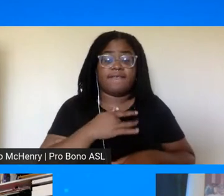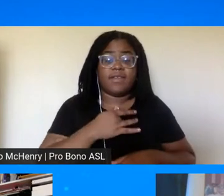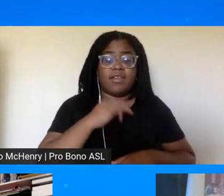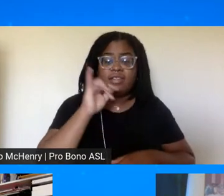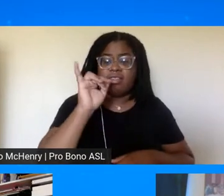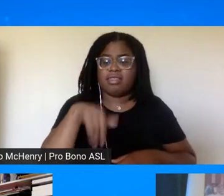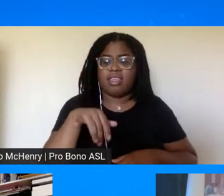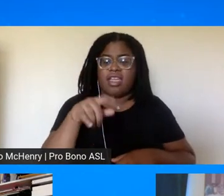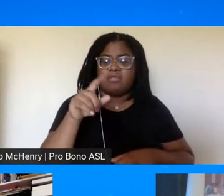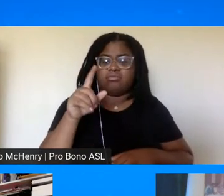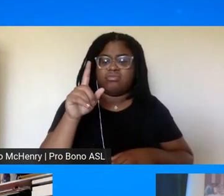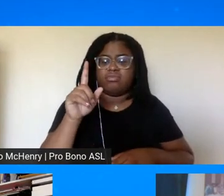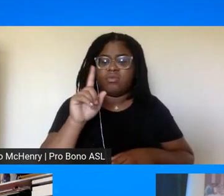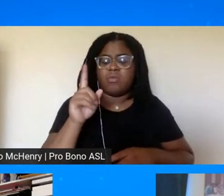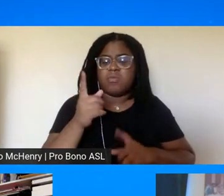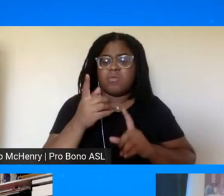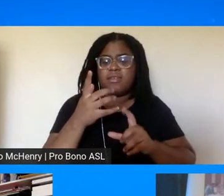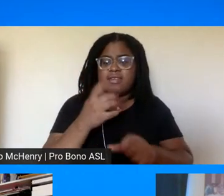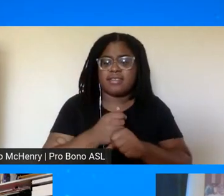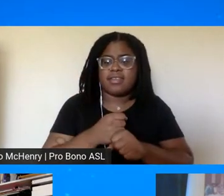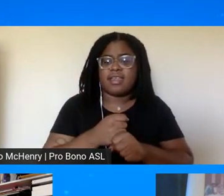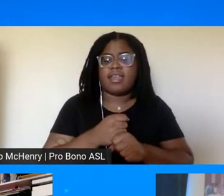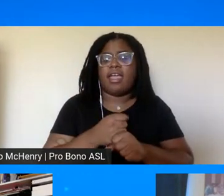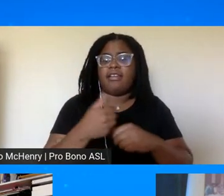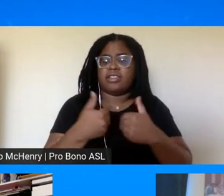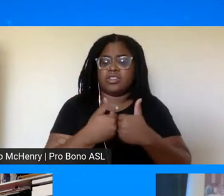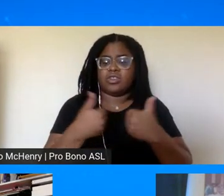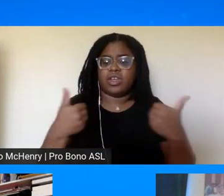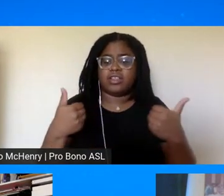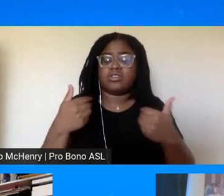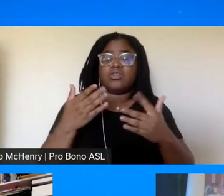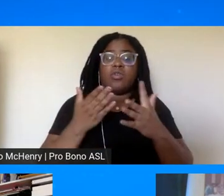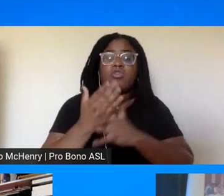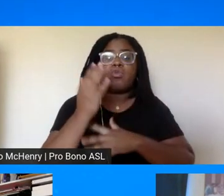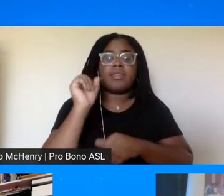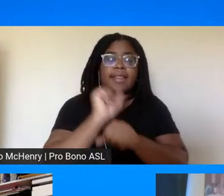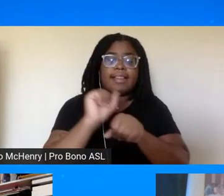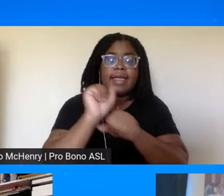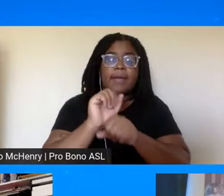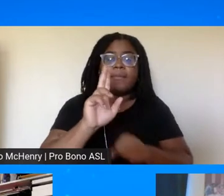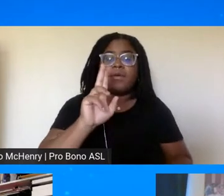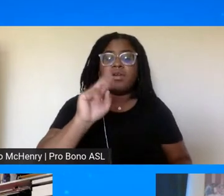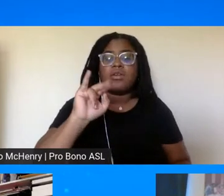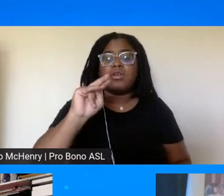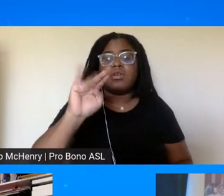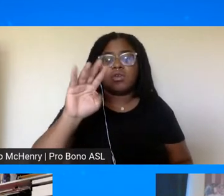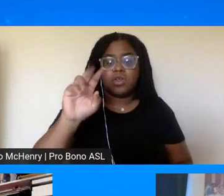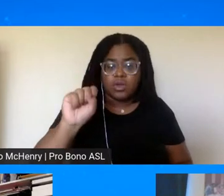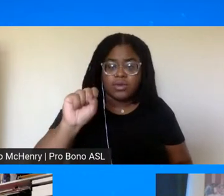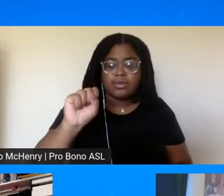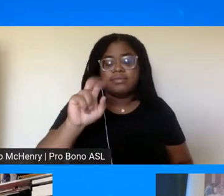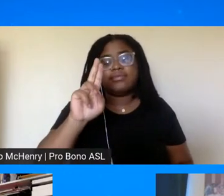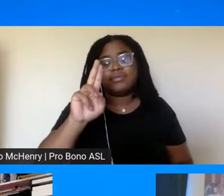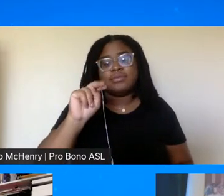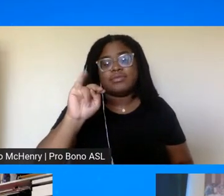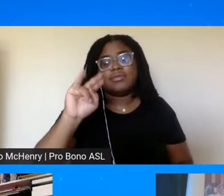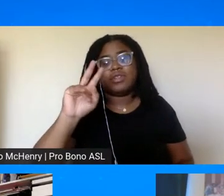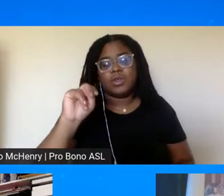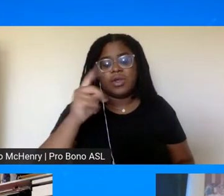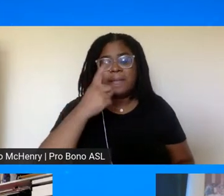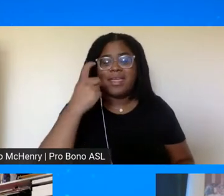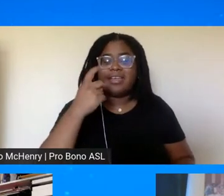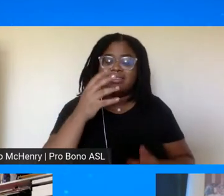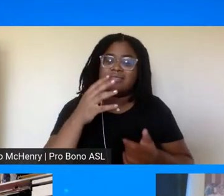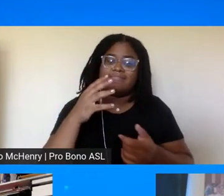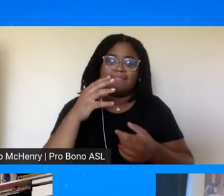get a little foothold on on desegregation is through the labor unions because they represent the member members so dr king would always